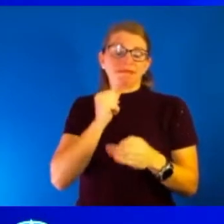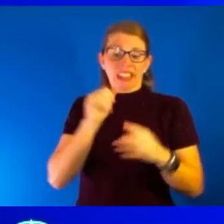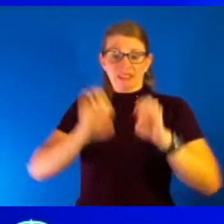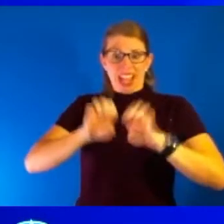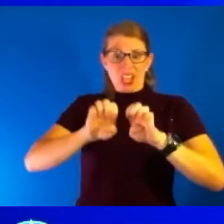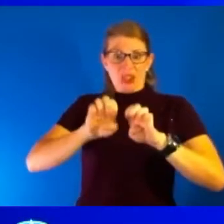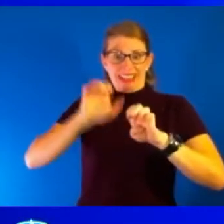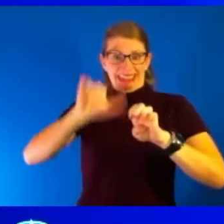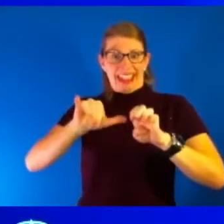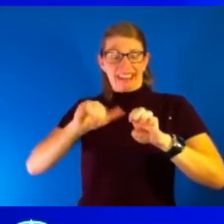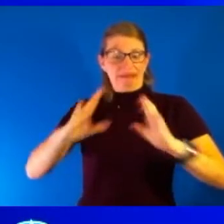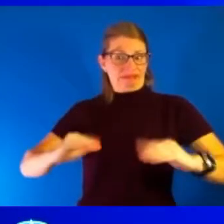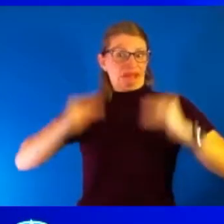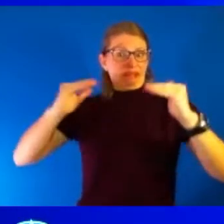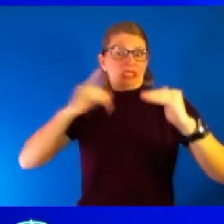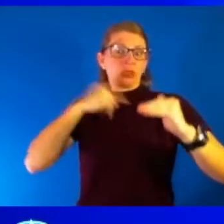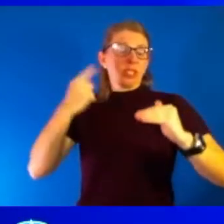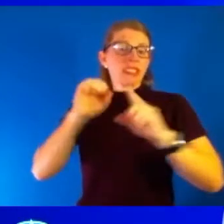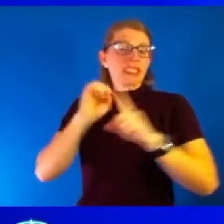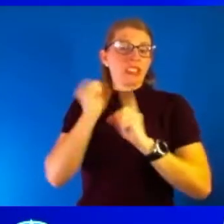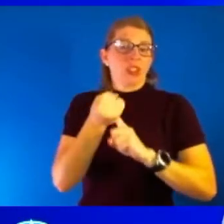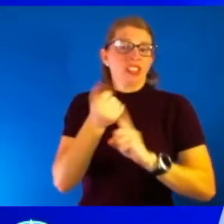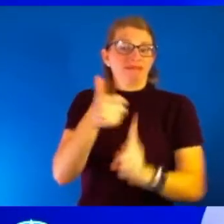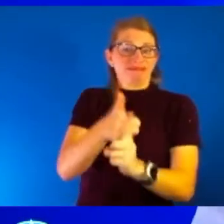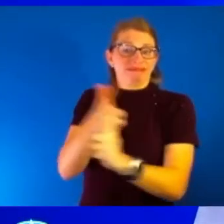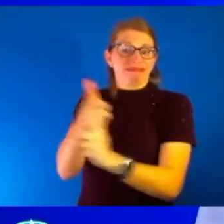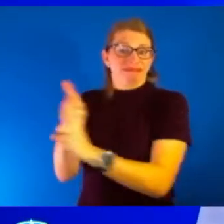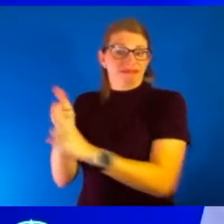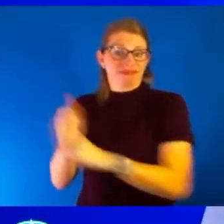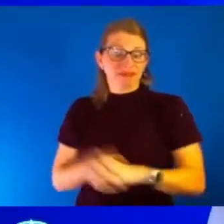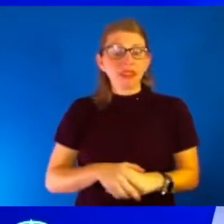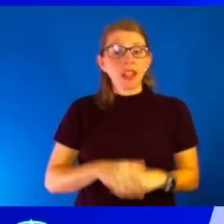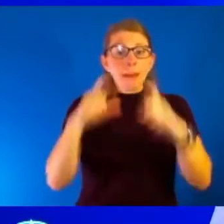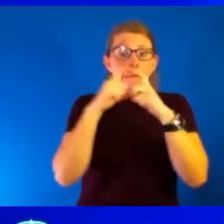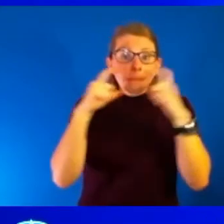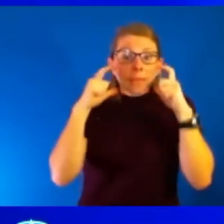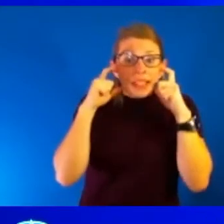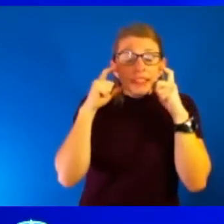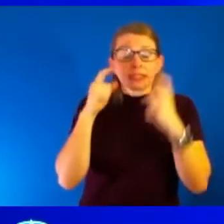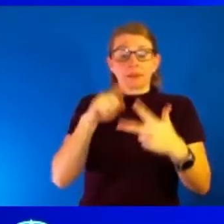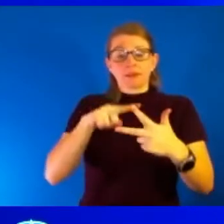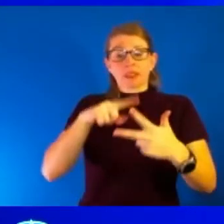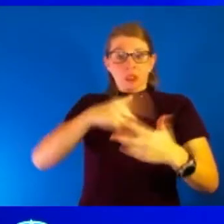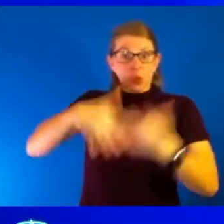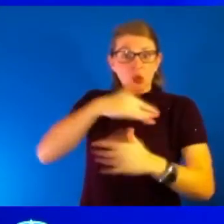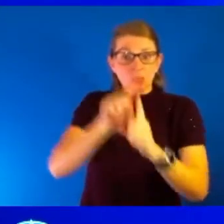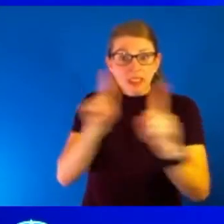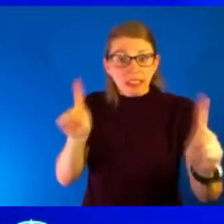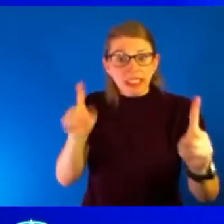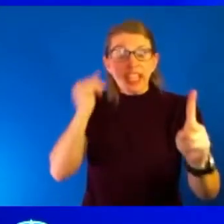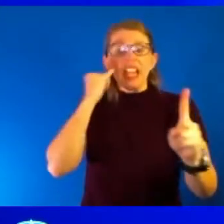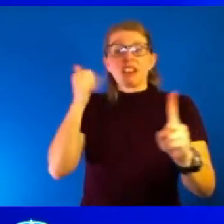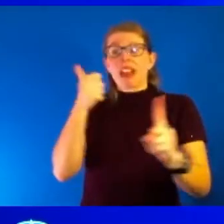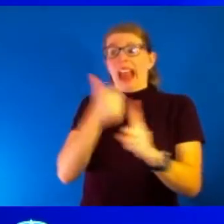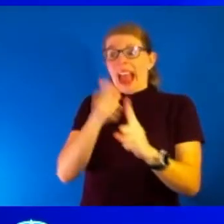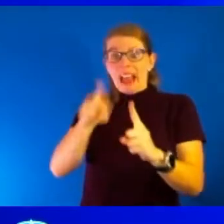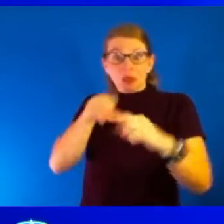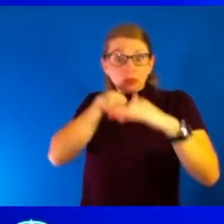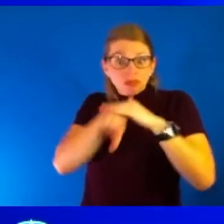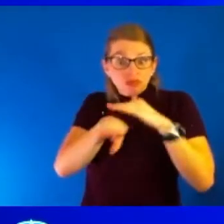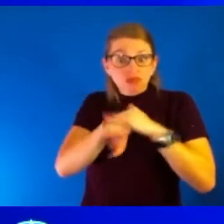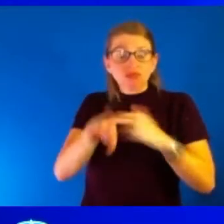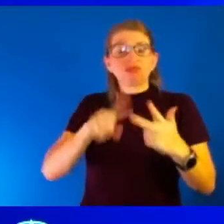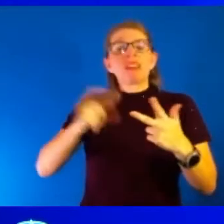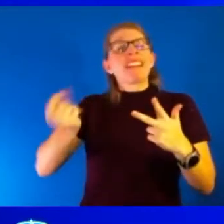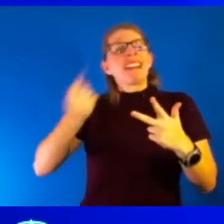situations, which you're talking about, Steve, and it is masking, distancing, you know, if you have to be indoors, understand what is that